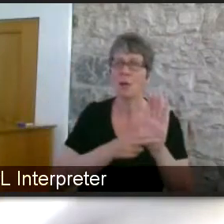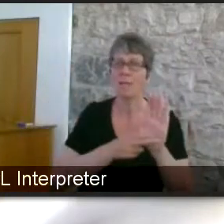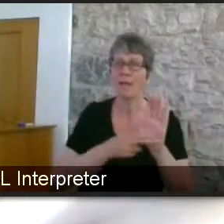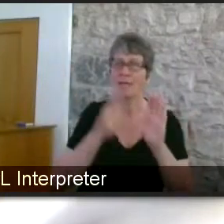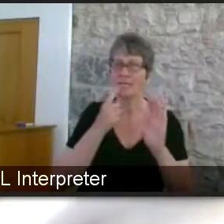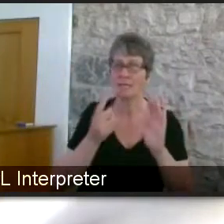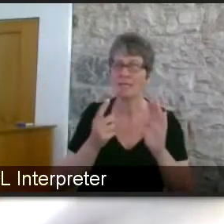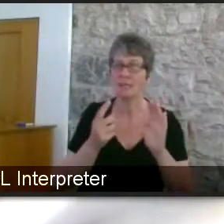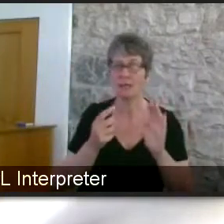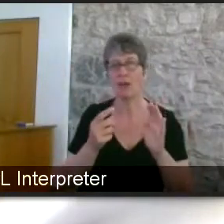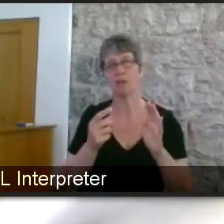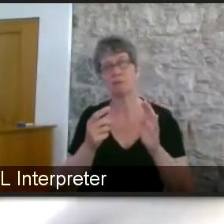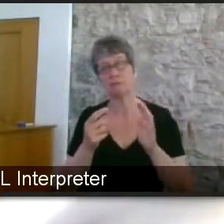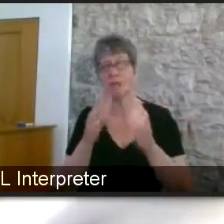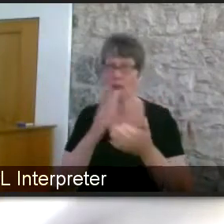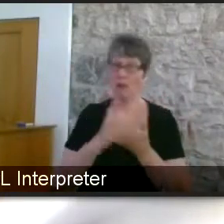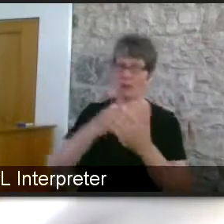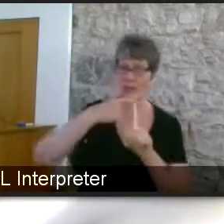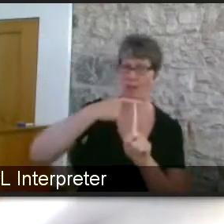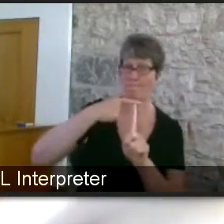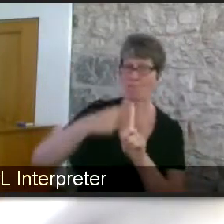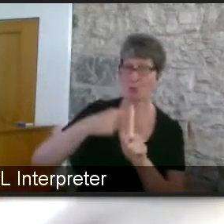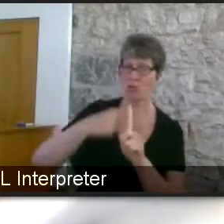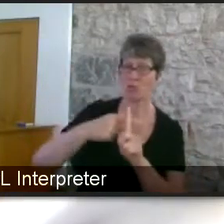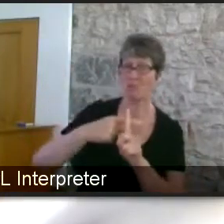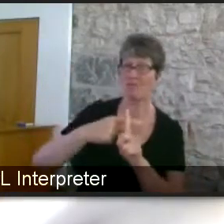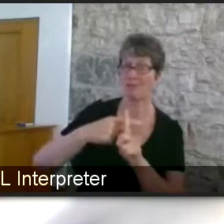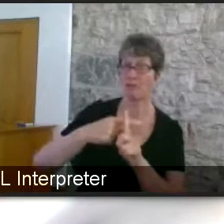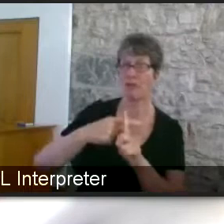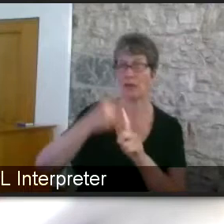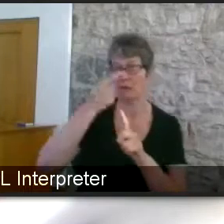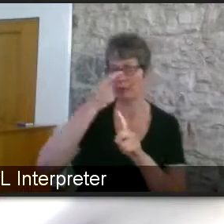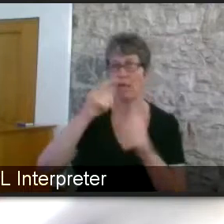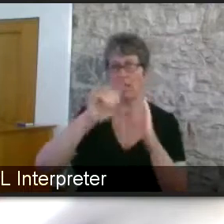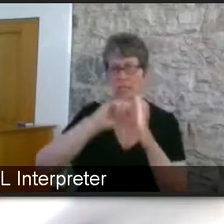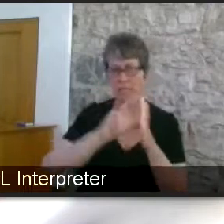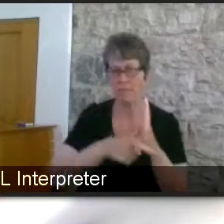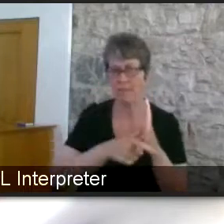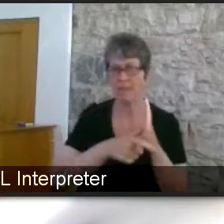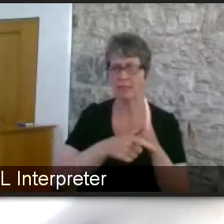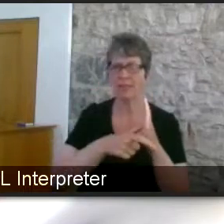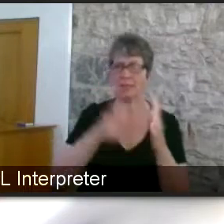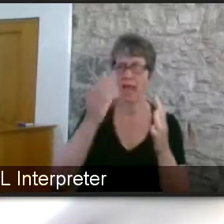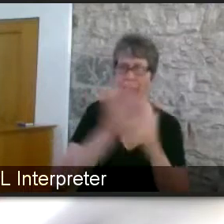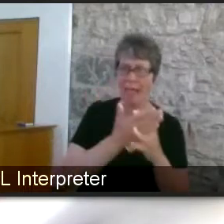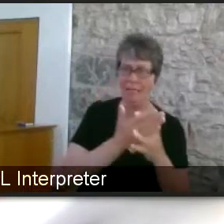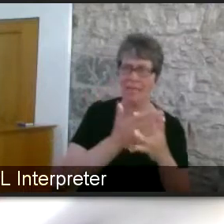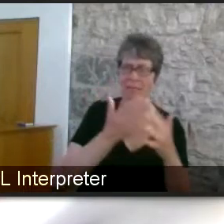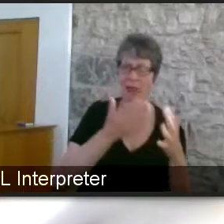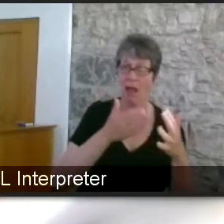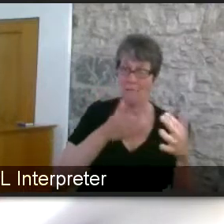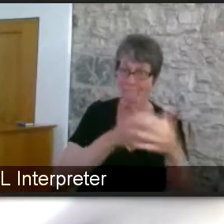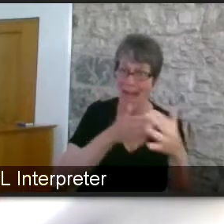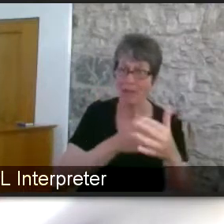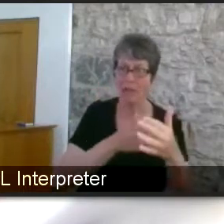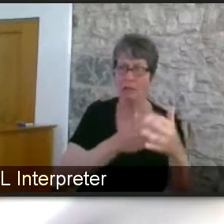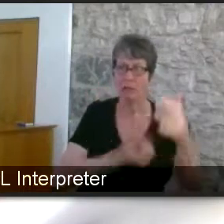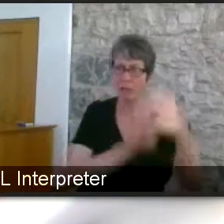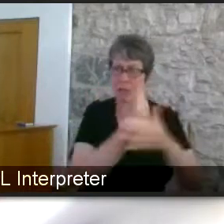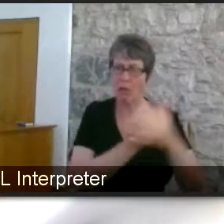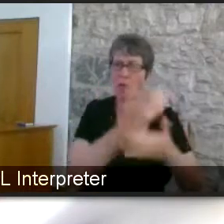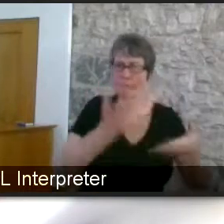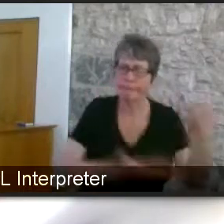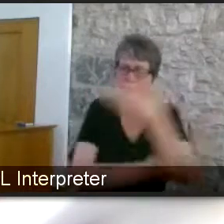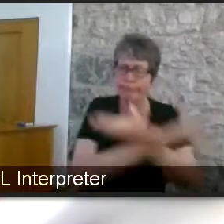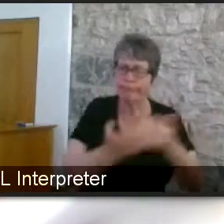it's really positive that you know um disability access barriers are getting discussed more and more especially in the media